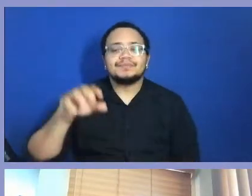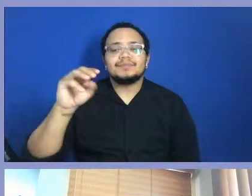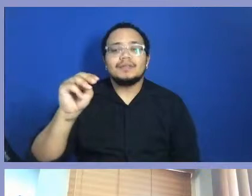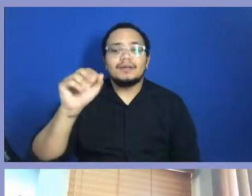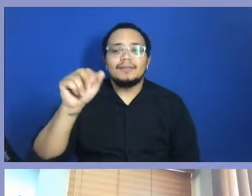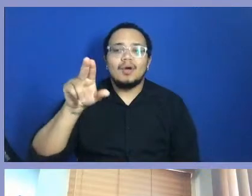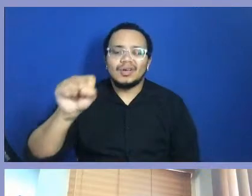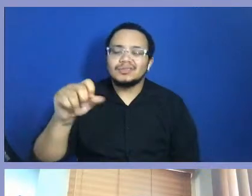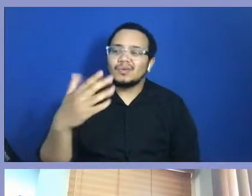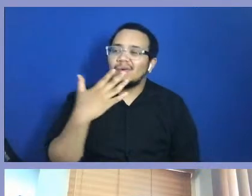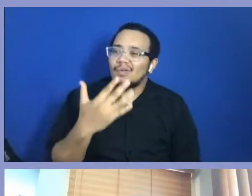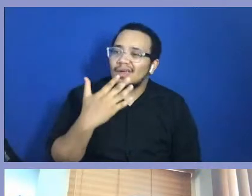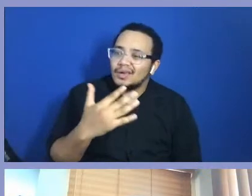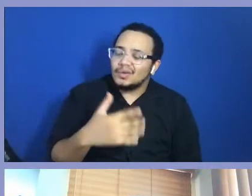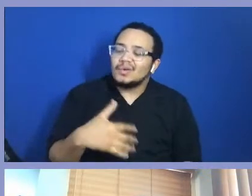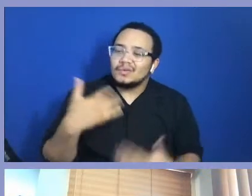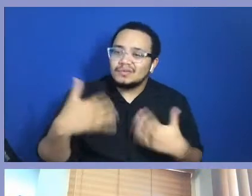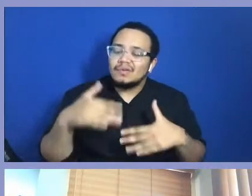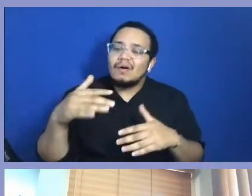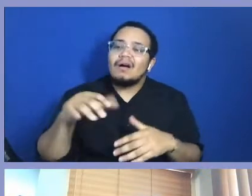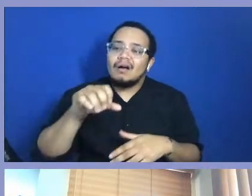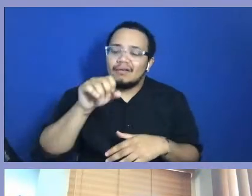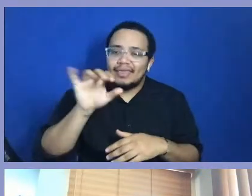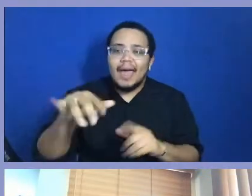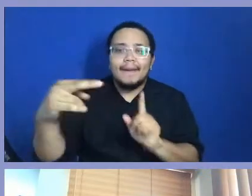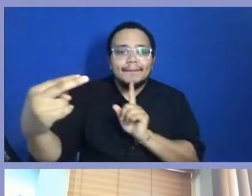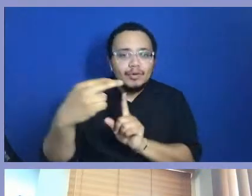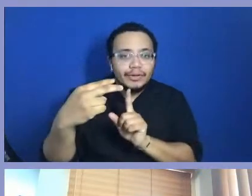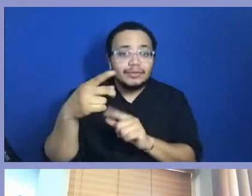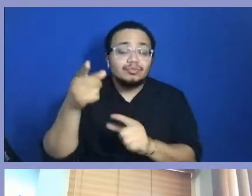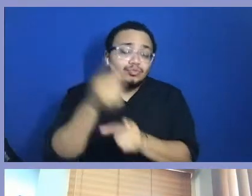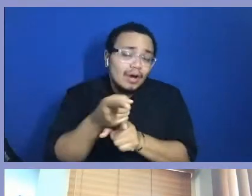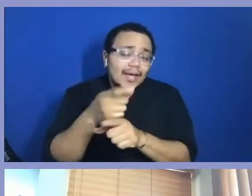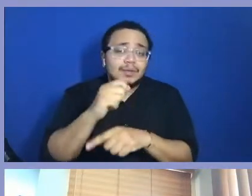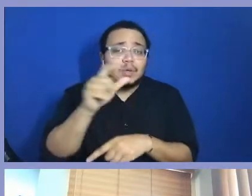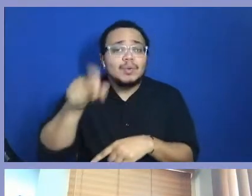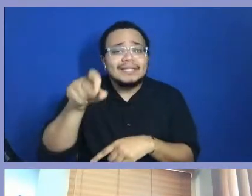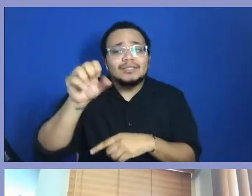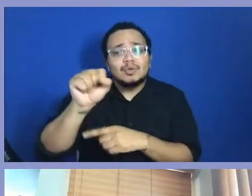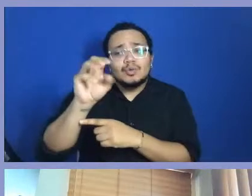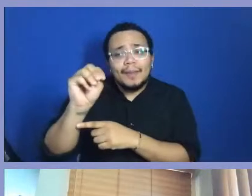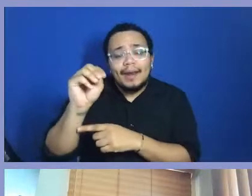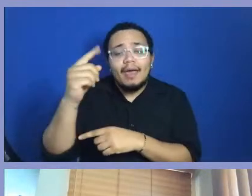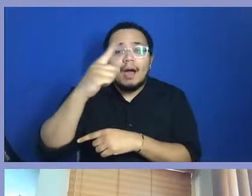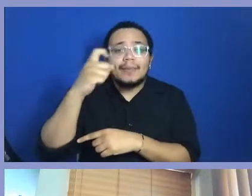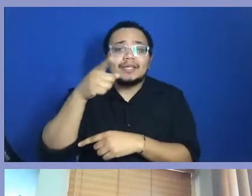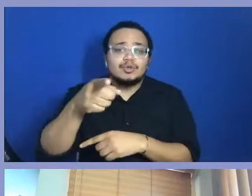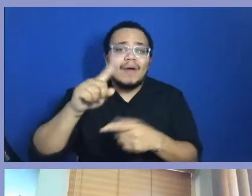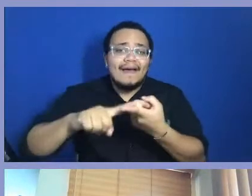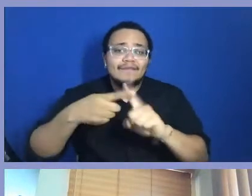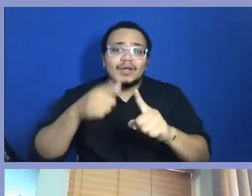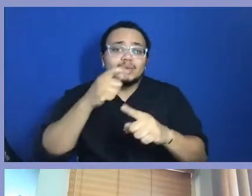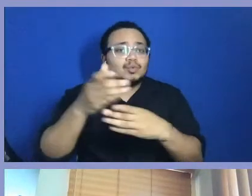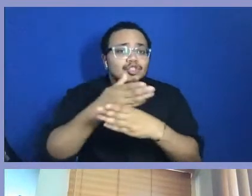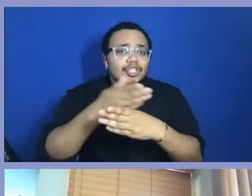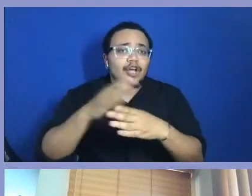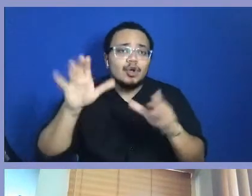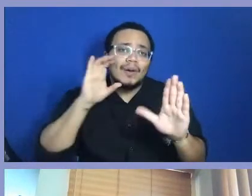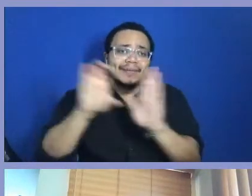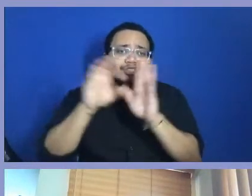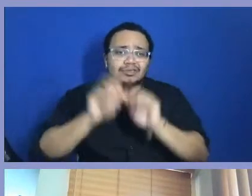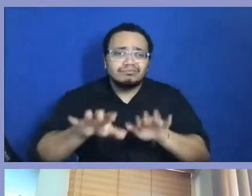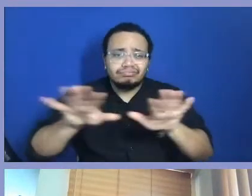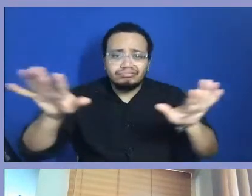because you said, you know, hey, you don't need a social media because you have friends that take your photos. I mean, you have, you also have photos in the